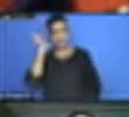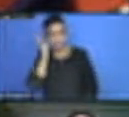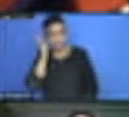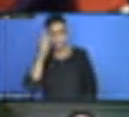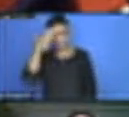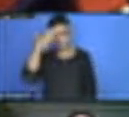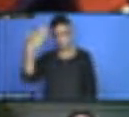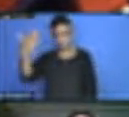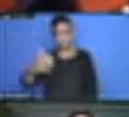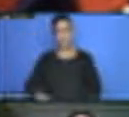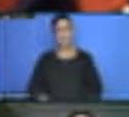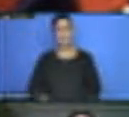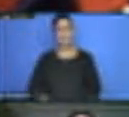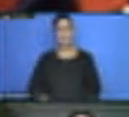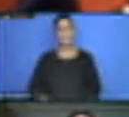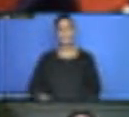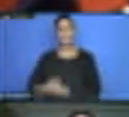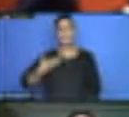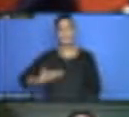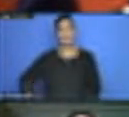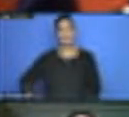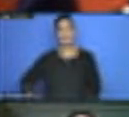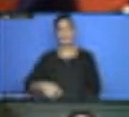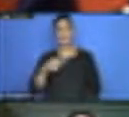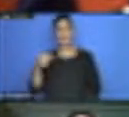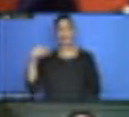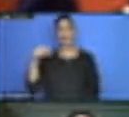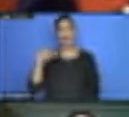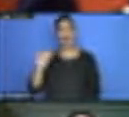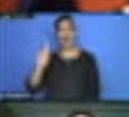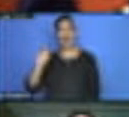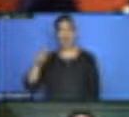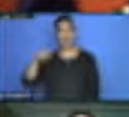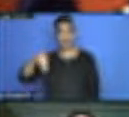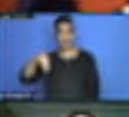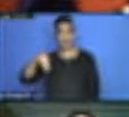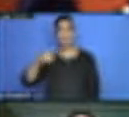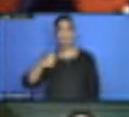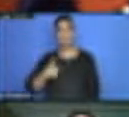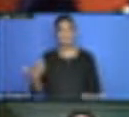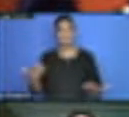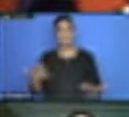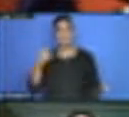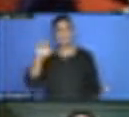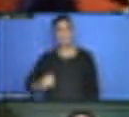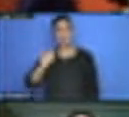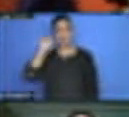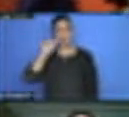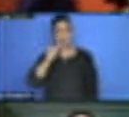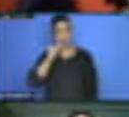Majak from South Sudan. I represent private sector and I would like to share my experience